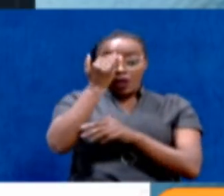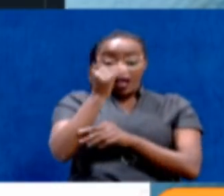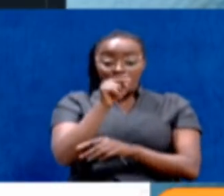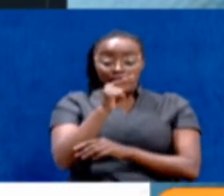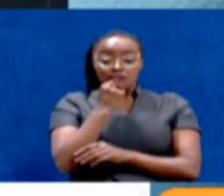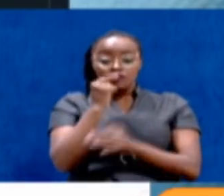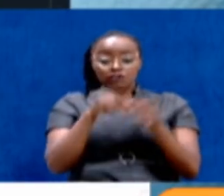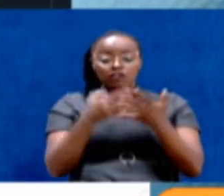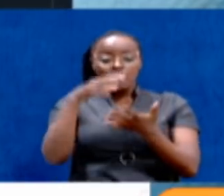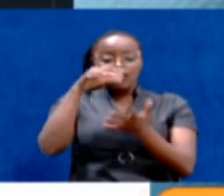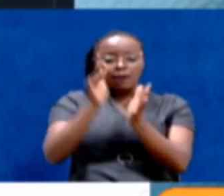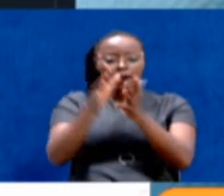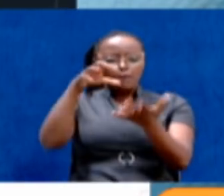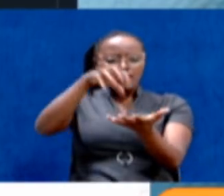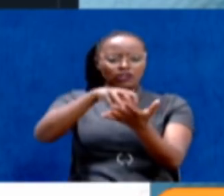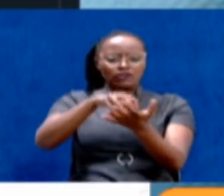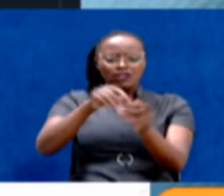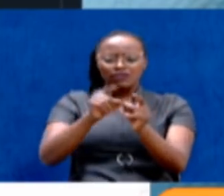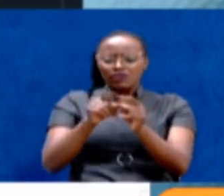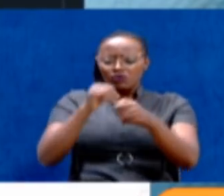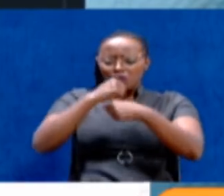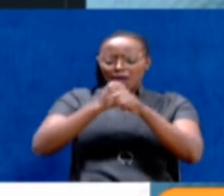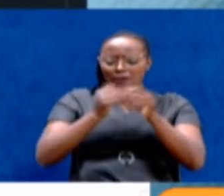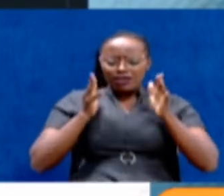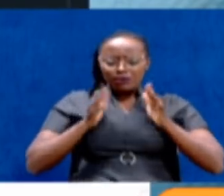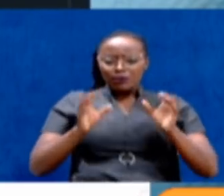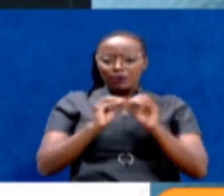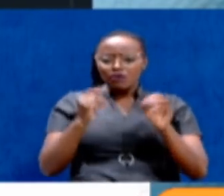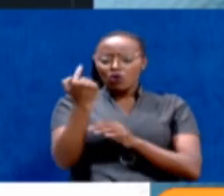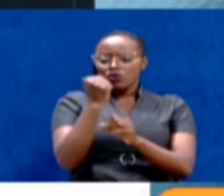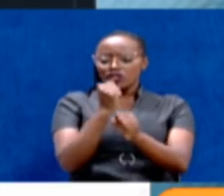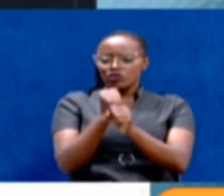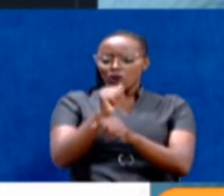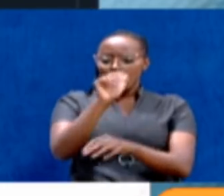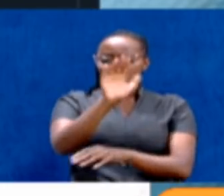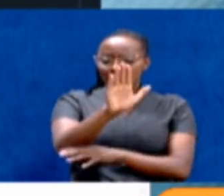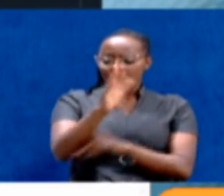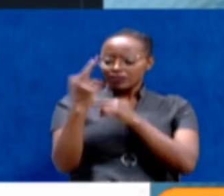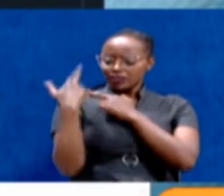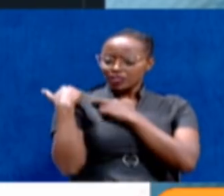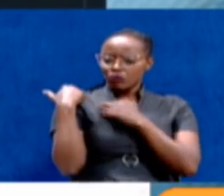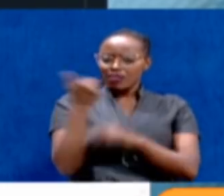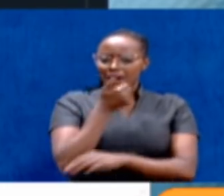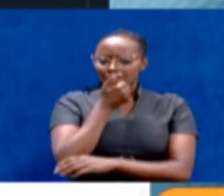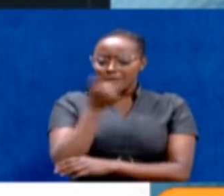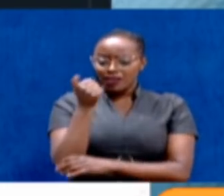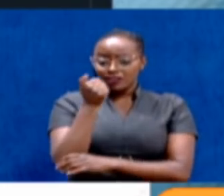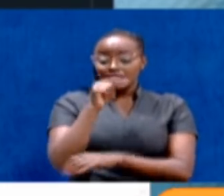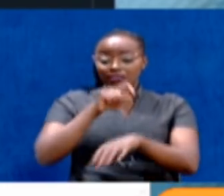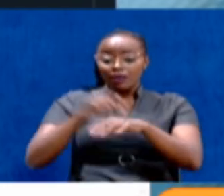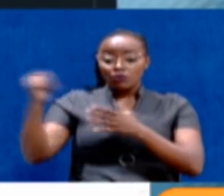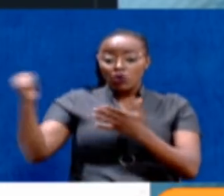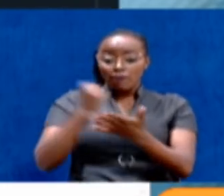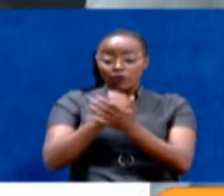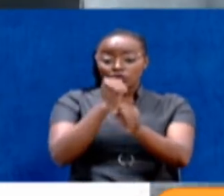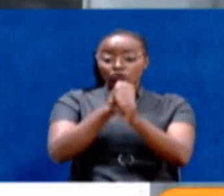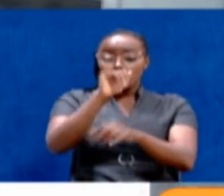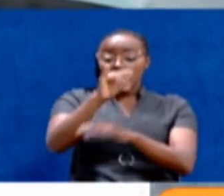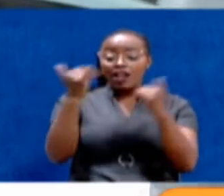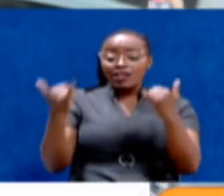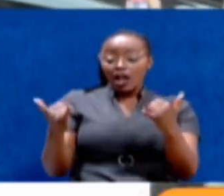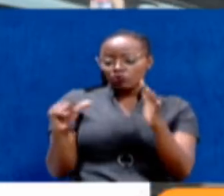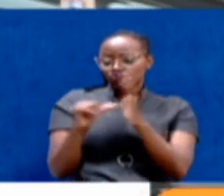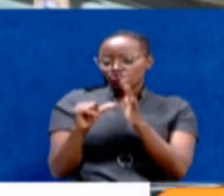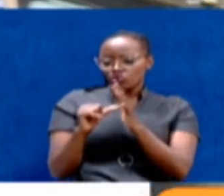Duwale indicated public positions are not to be personalized, and you can only do your best once appointed to such positions. The curtain